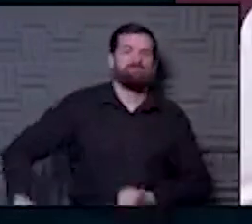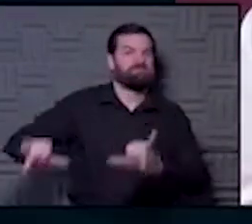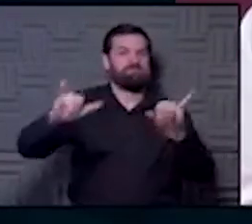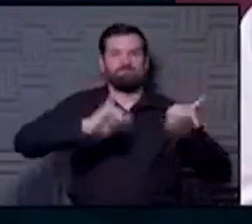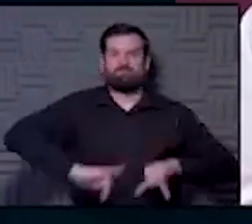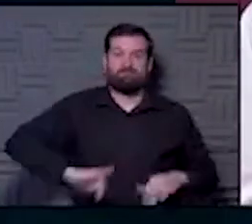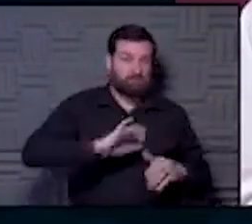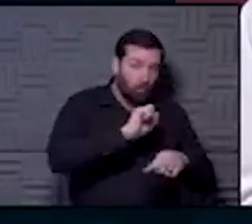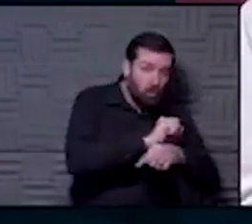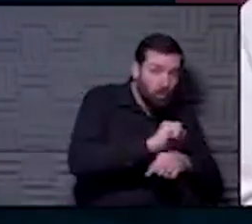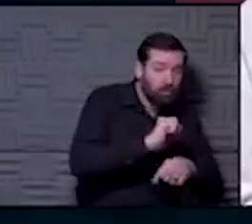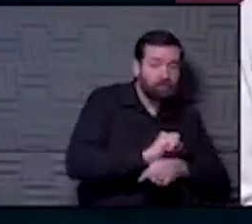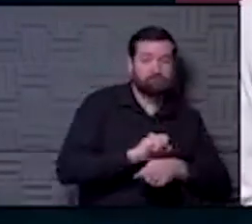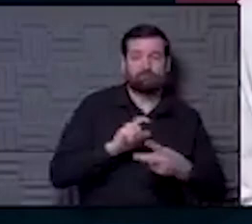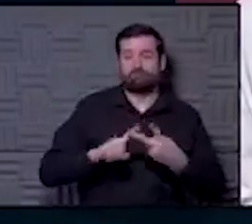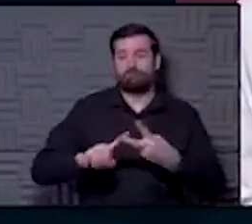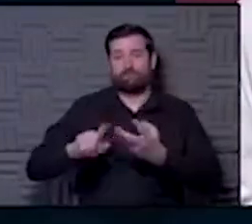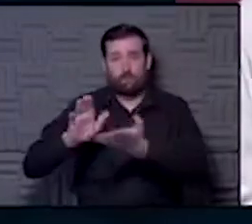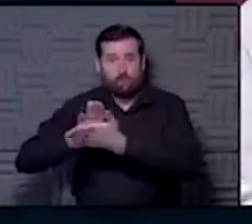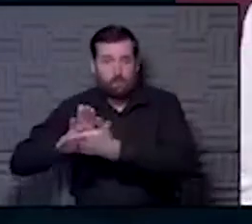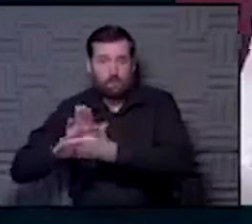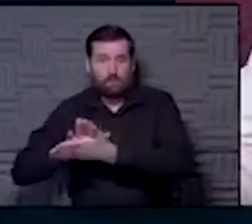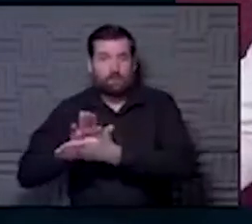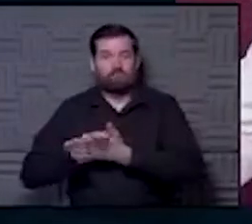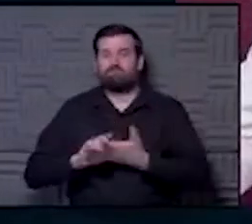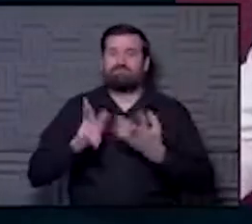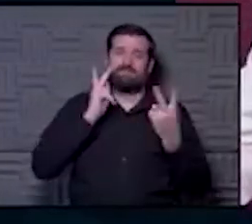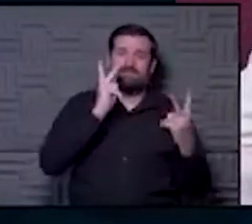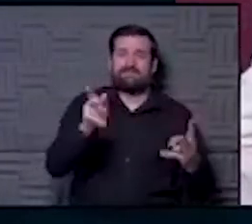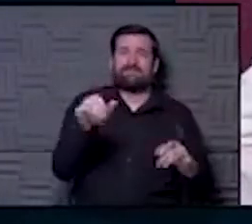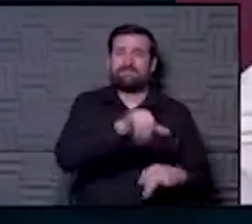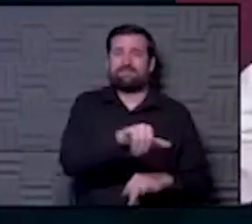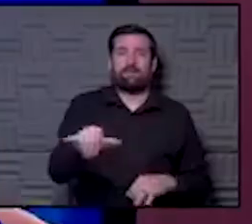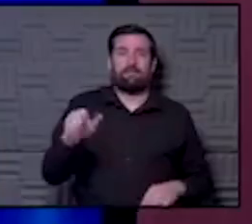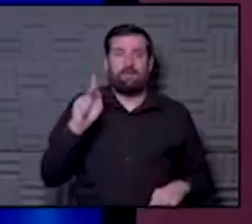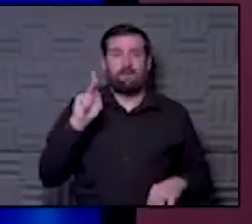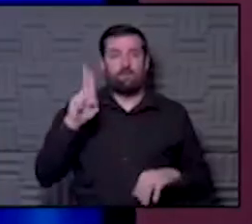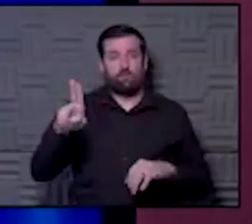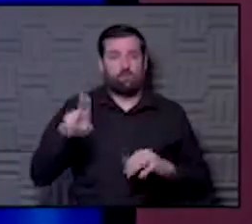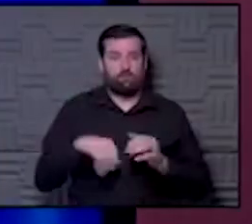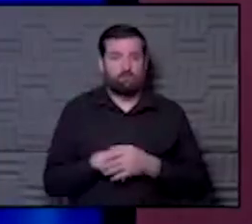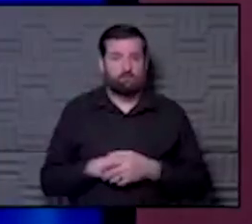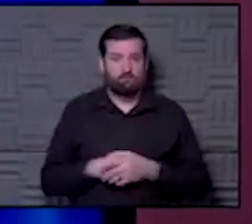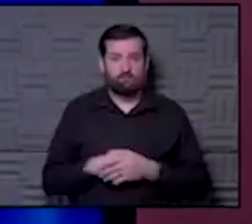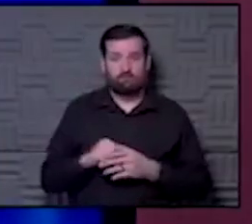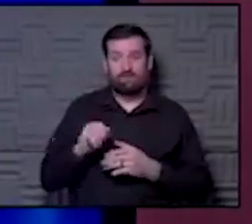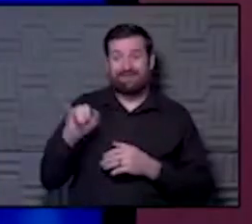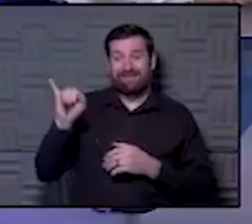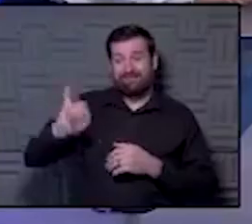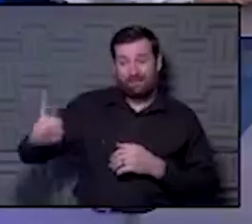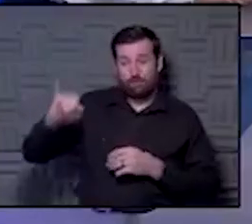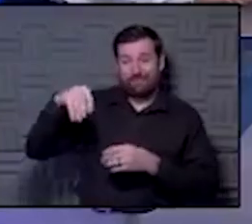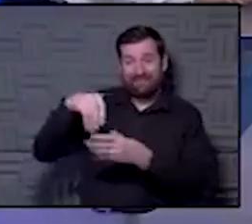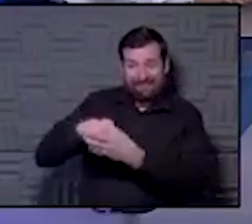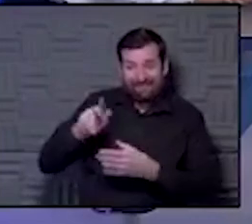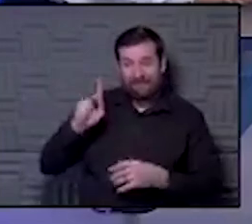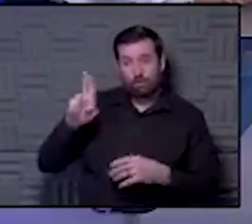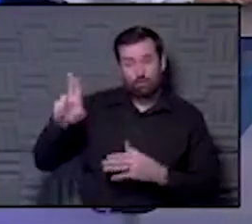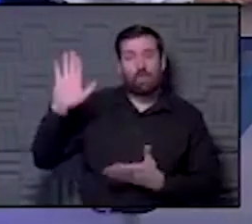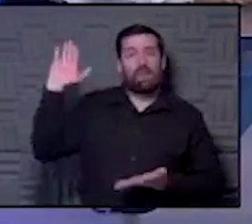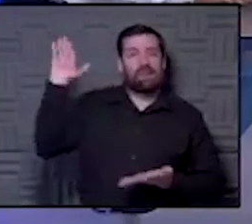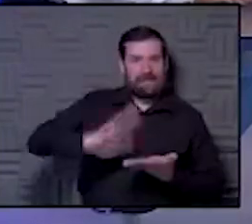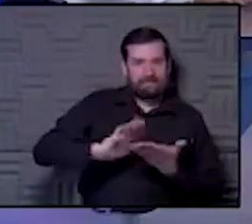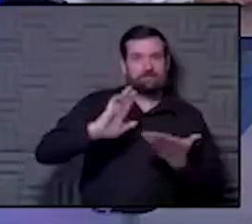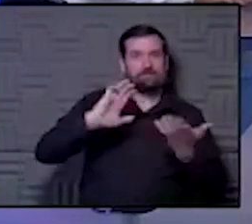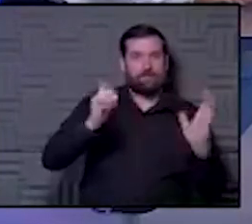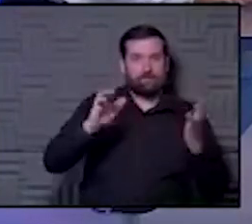whether you're at work, whether you're in school. We saw the same thing at KU, right? And the infection rate at KU was actually lower than it was